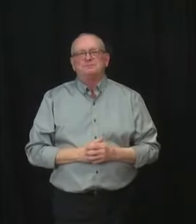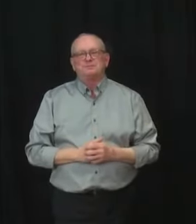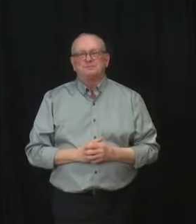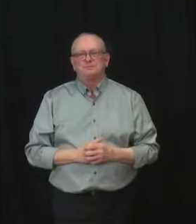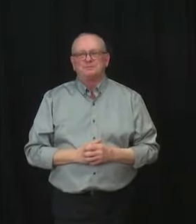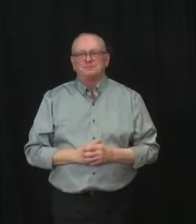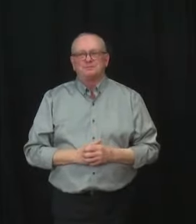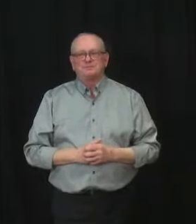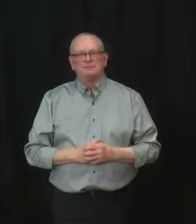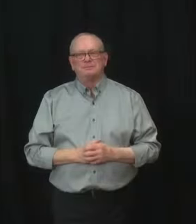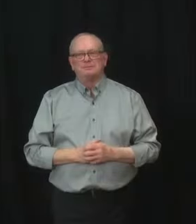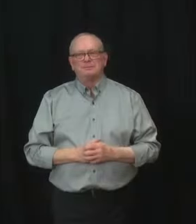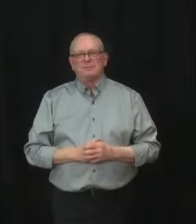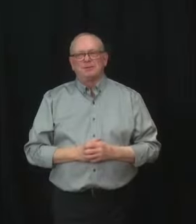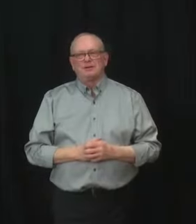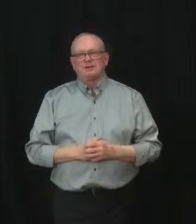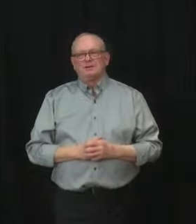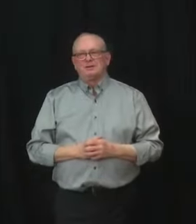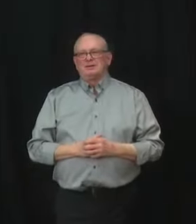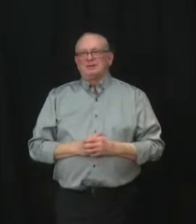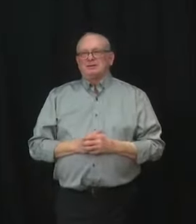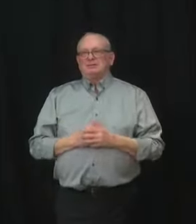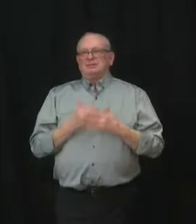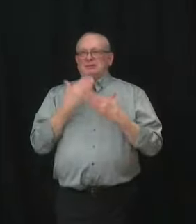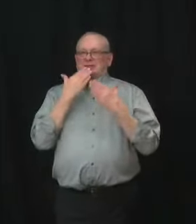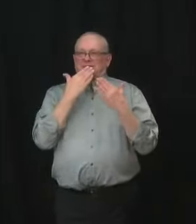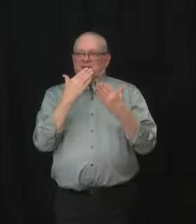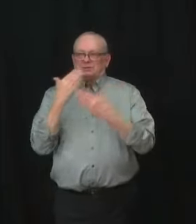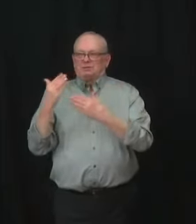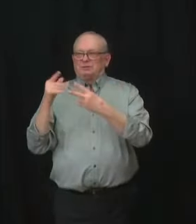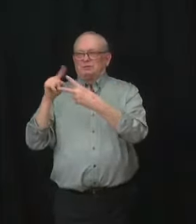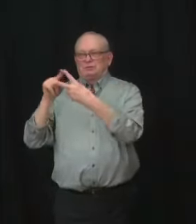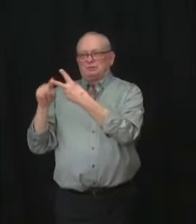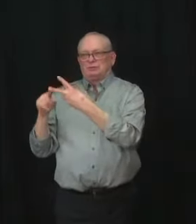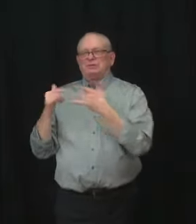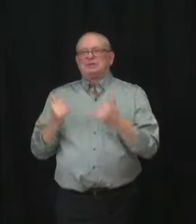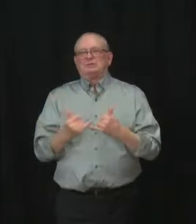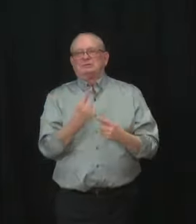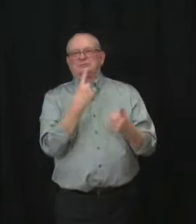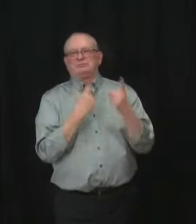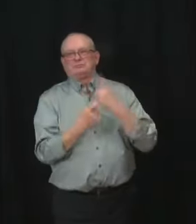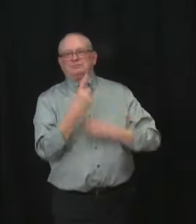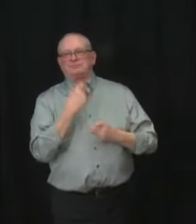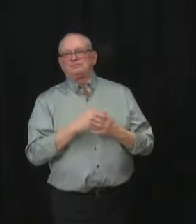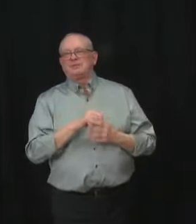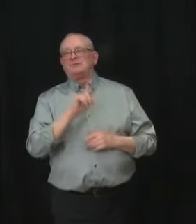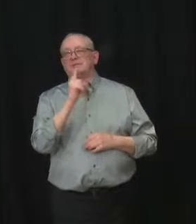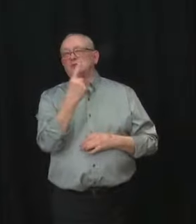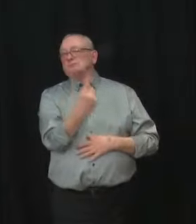to open the floor to questions from media. We have a few minutes for that. So, Operator, would you please let the first caller through?